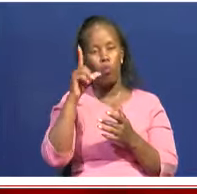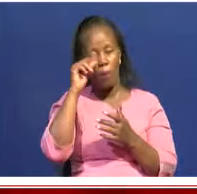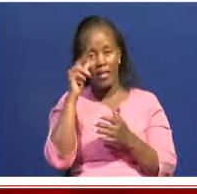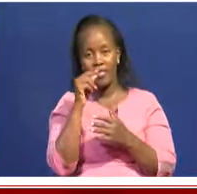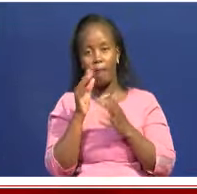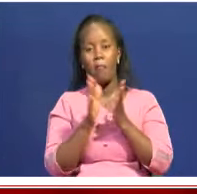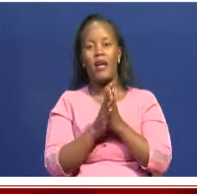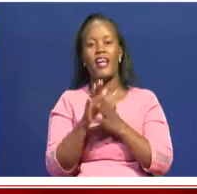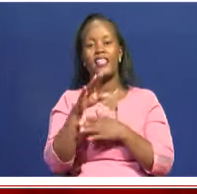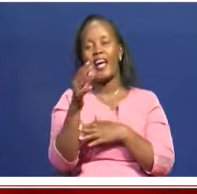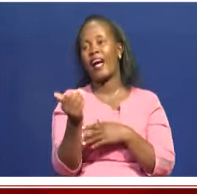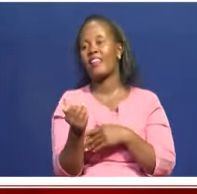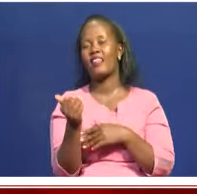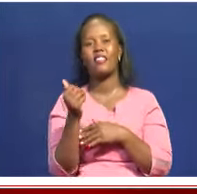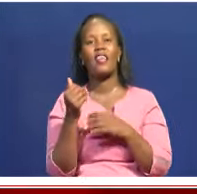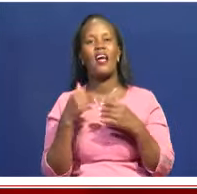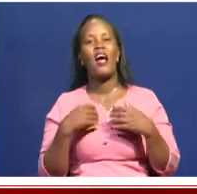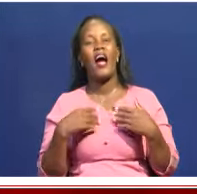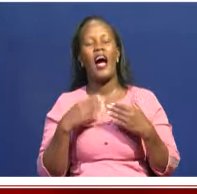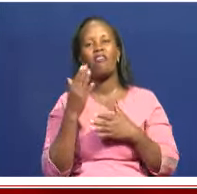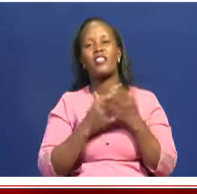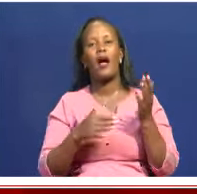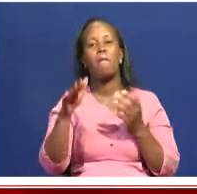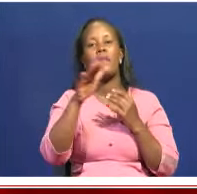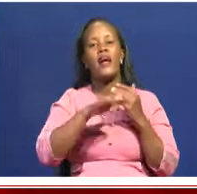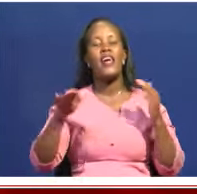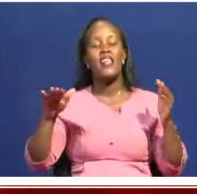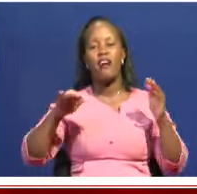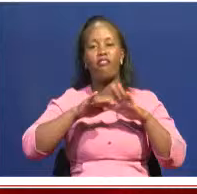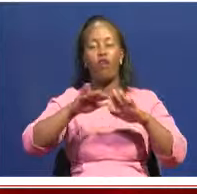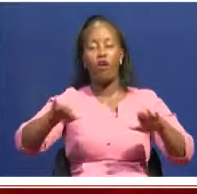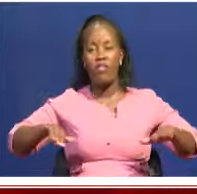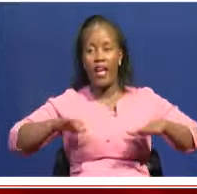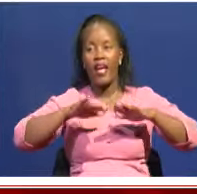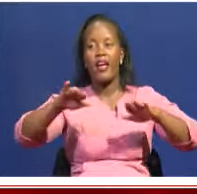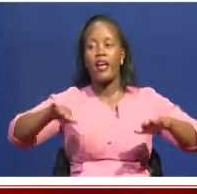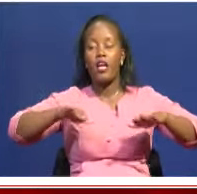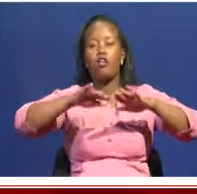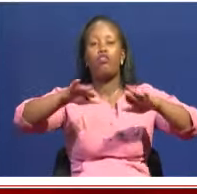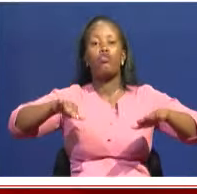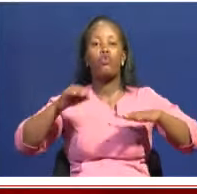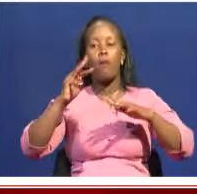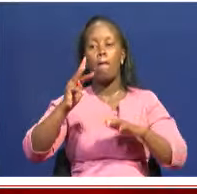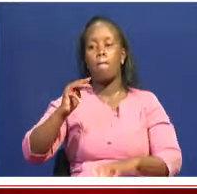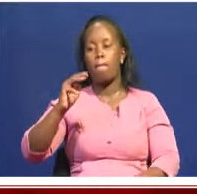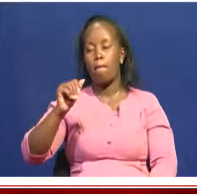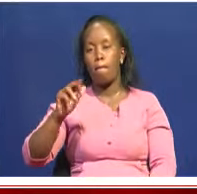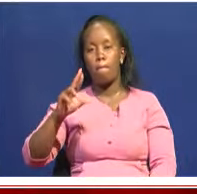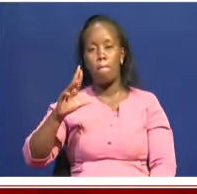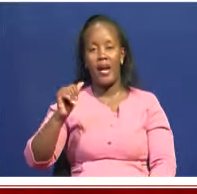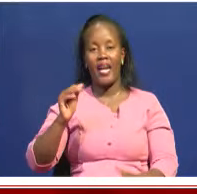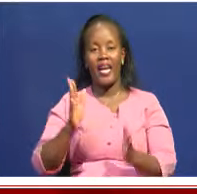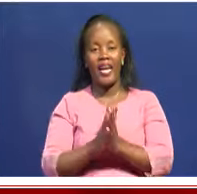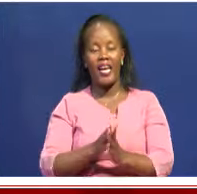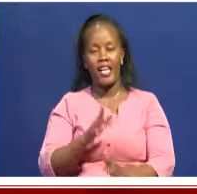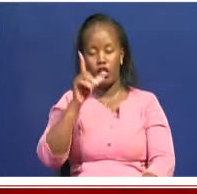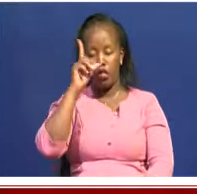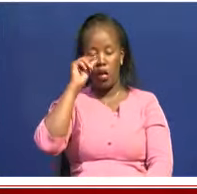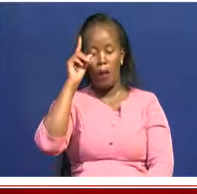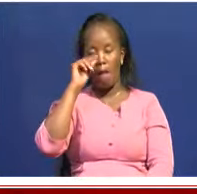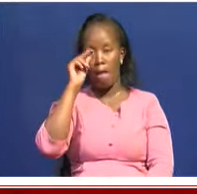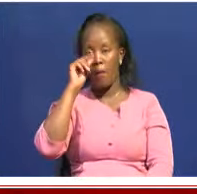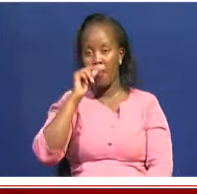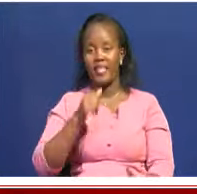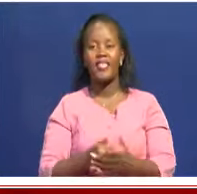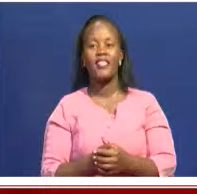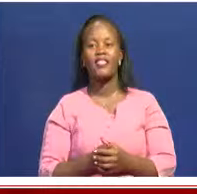to happen is you talk about the beach and the bush, that is the Mara, and the Mombasa being the Diani Beach and